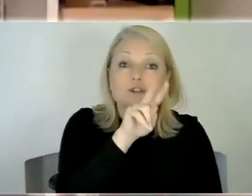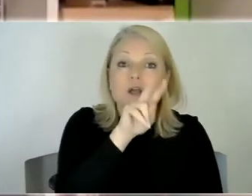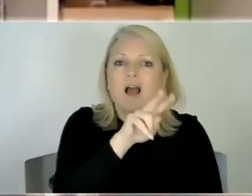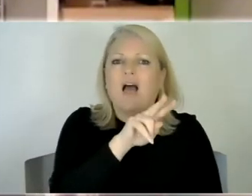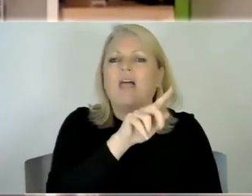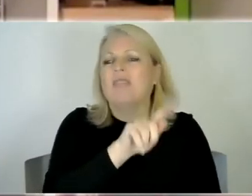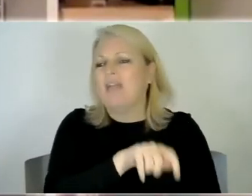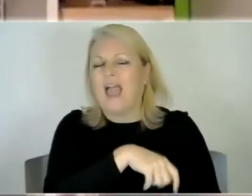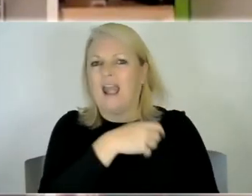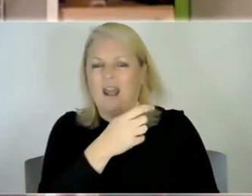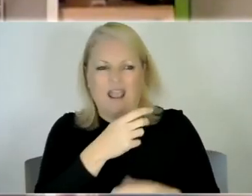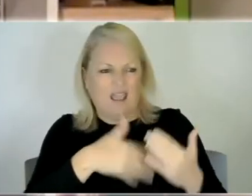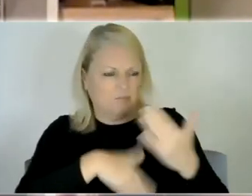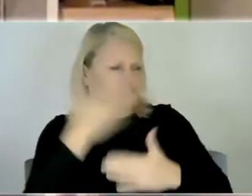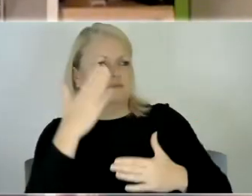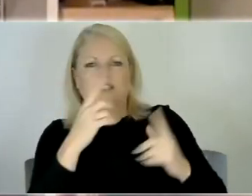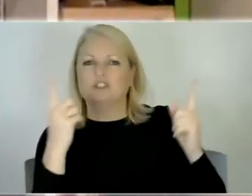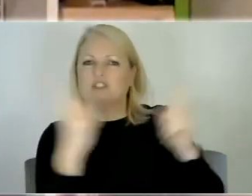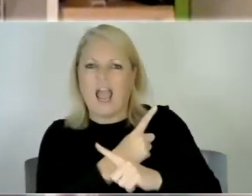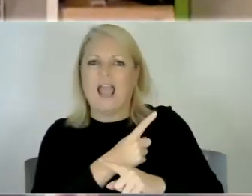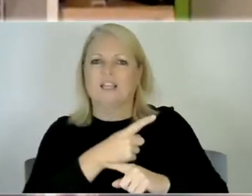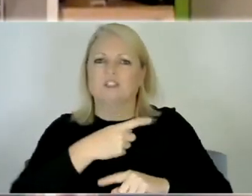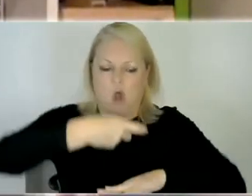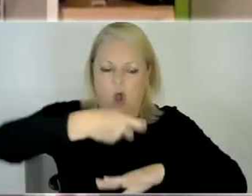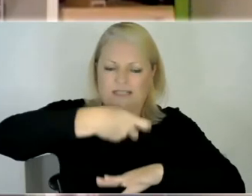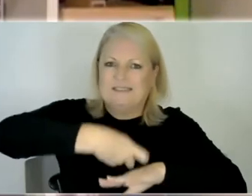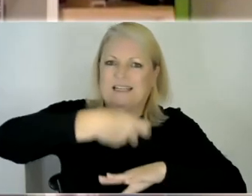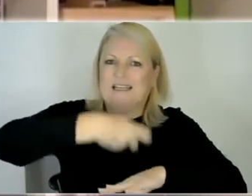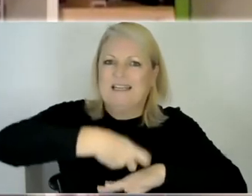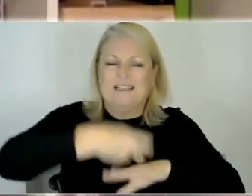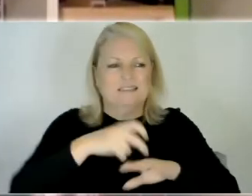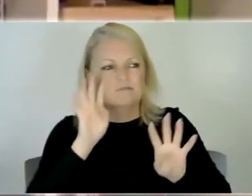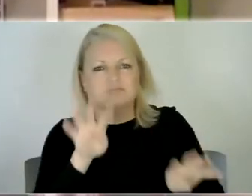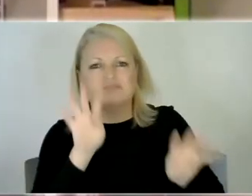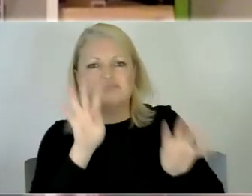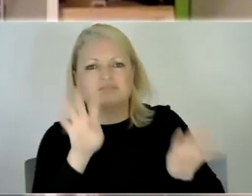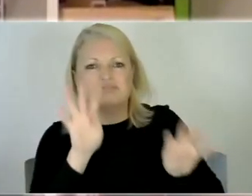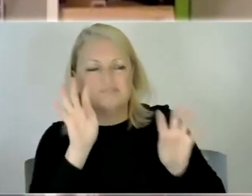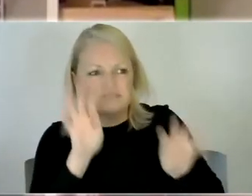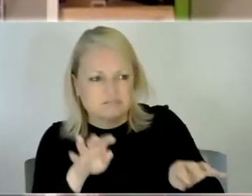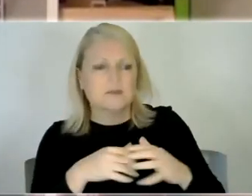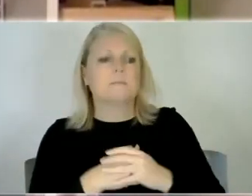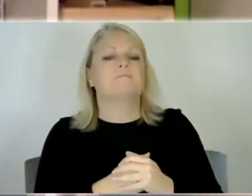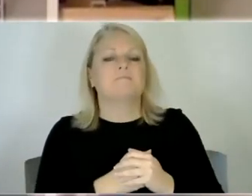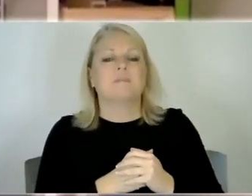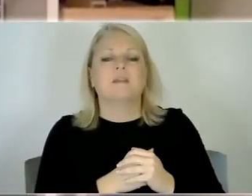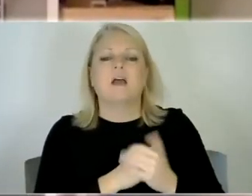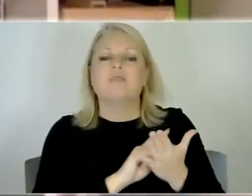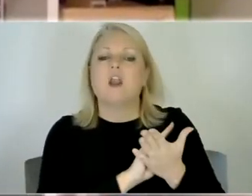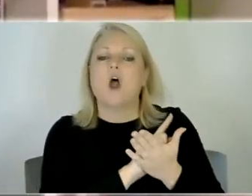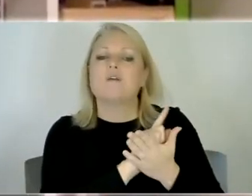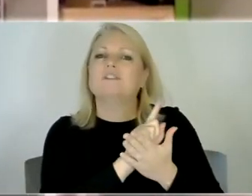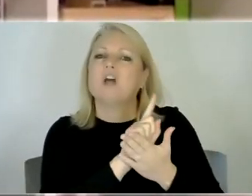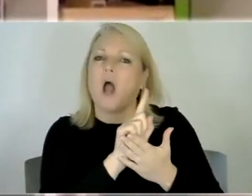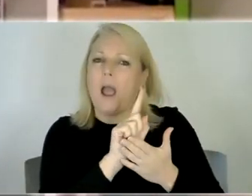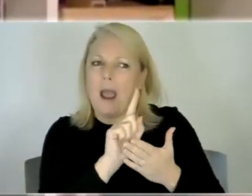knees on the floor and crying or he'd be and then it sort of escalated it would become he'd jump off the